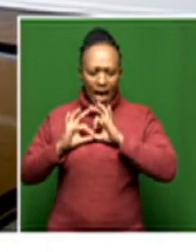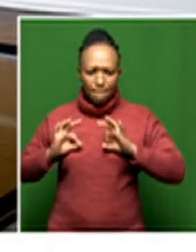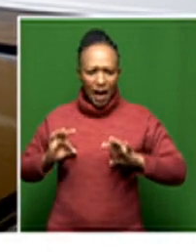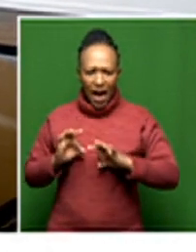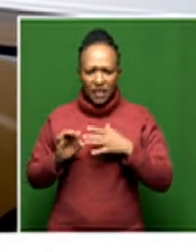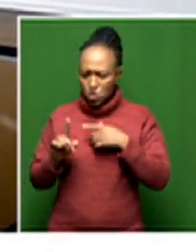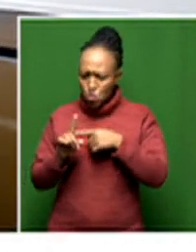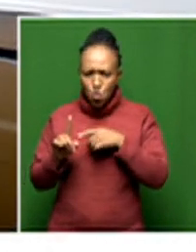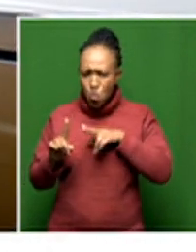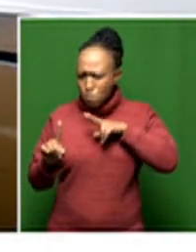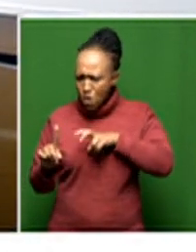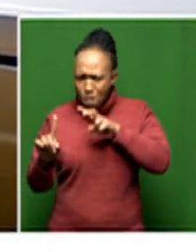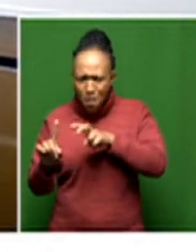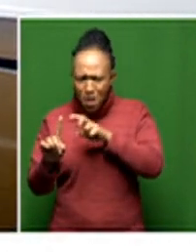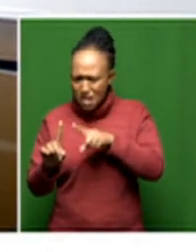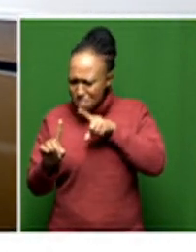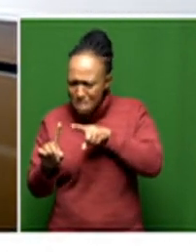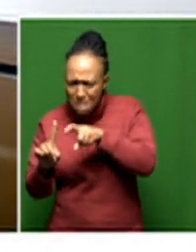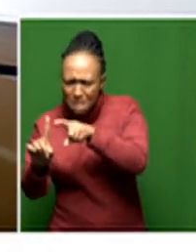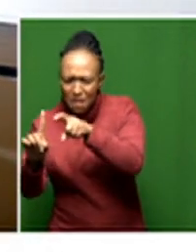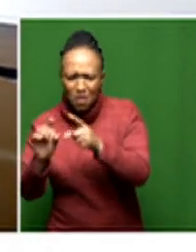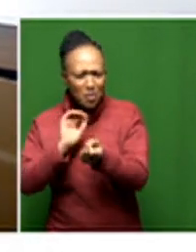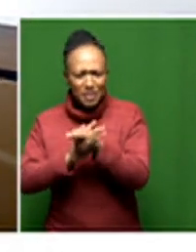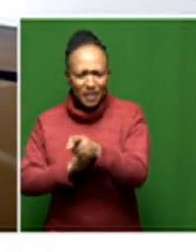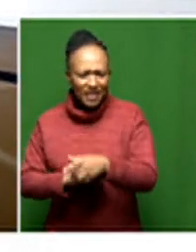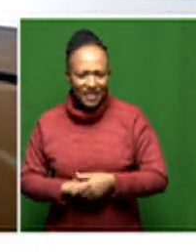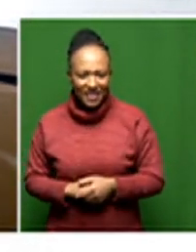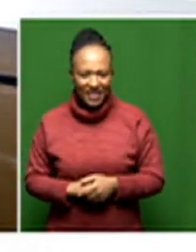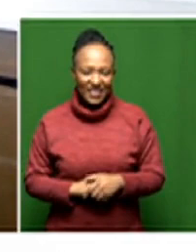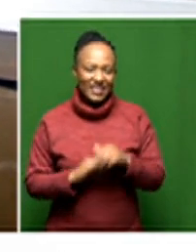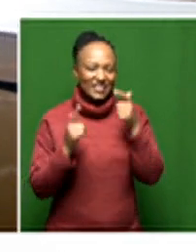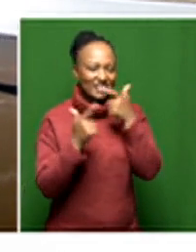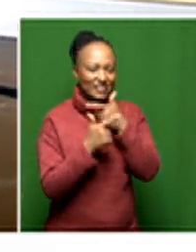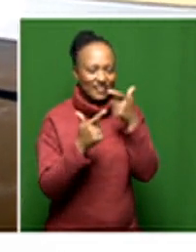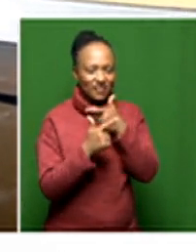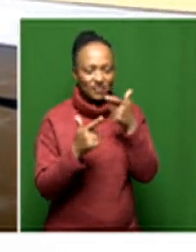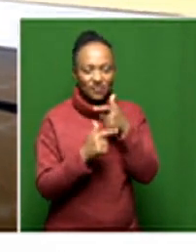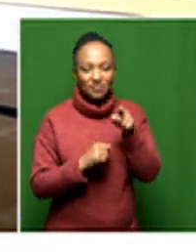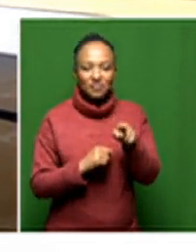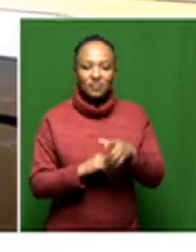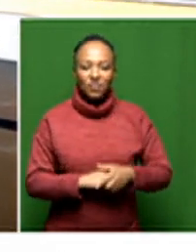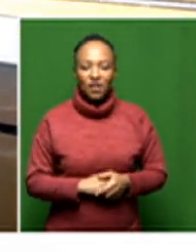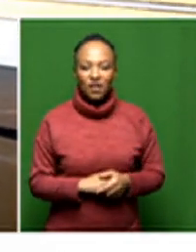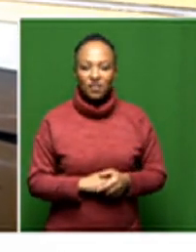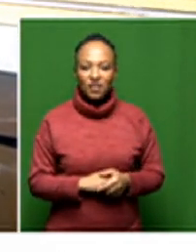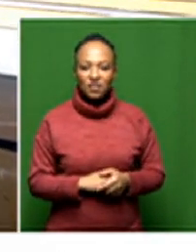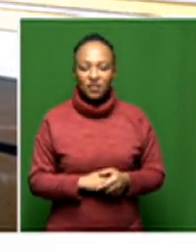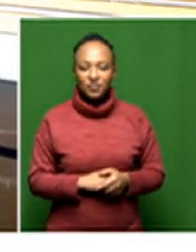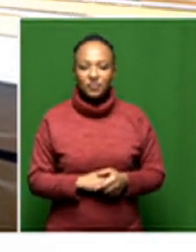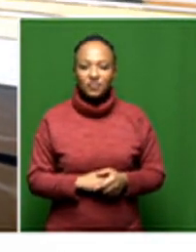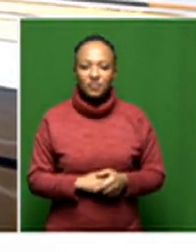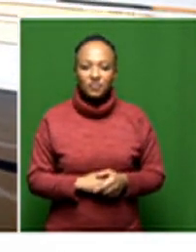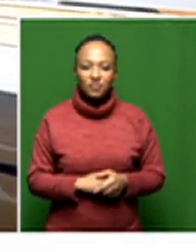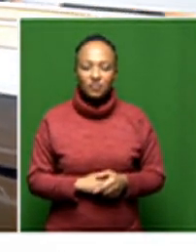there what was going on yeah okay well you know i have to be honest i really do think